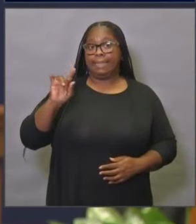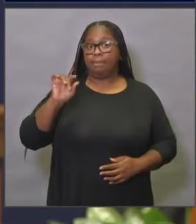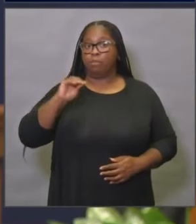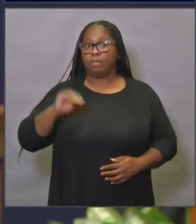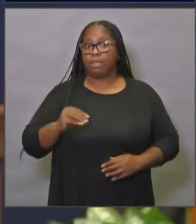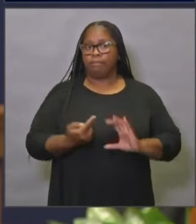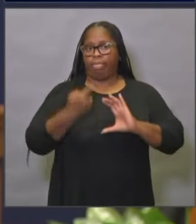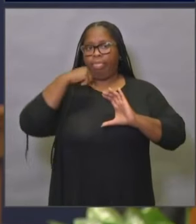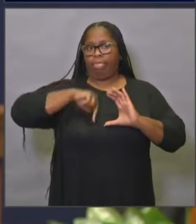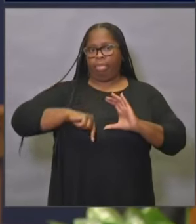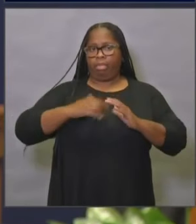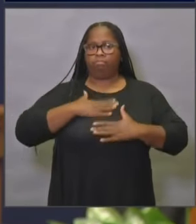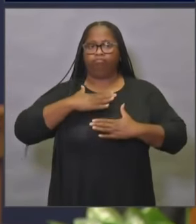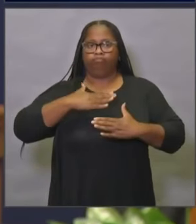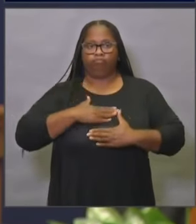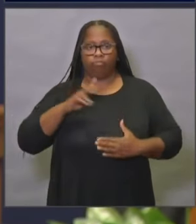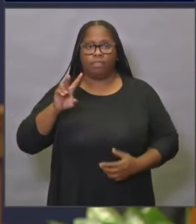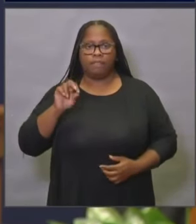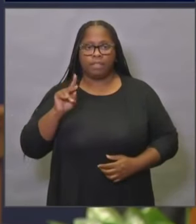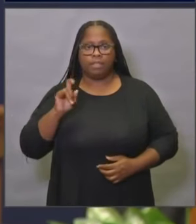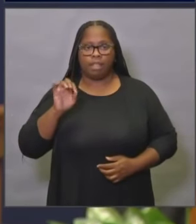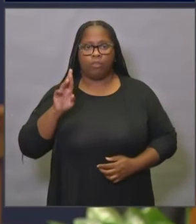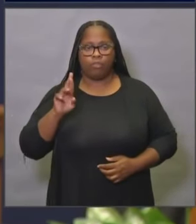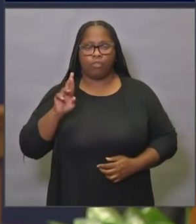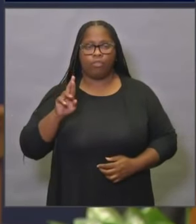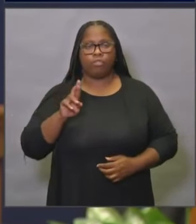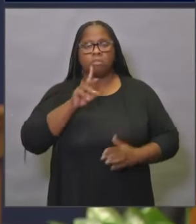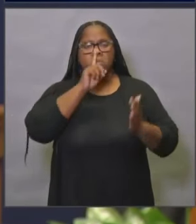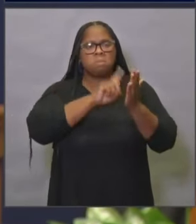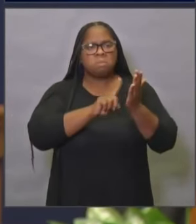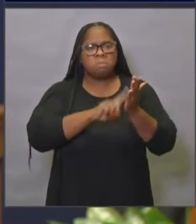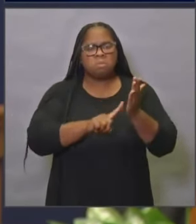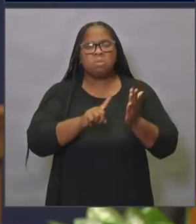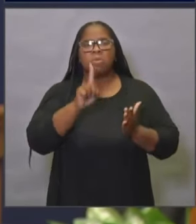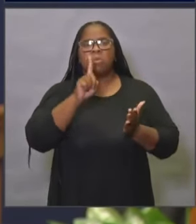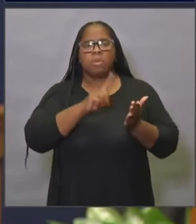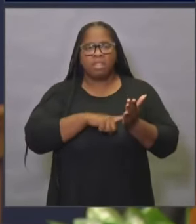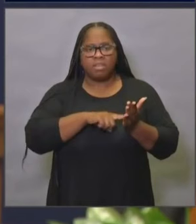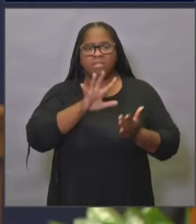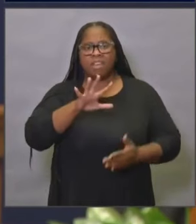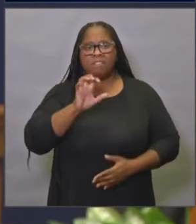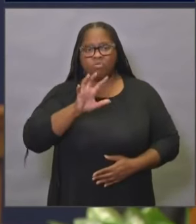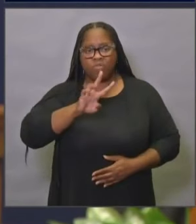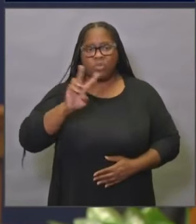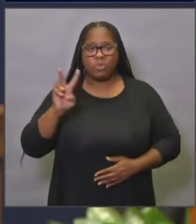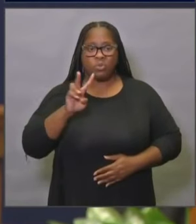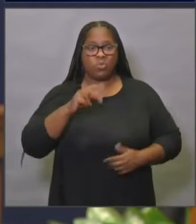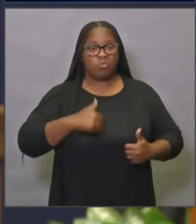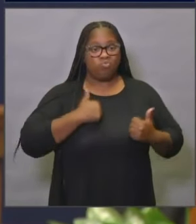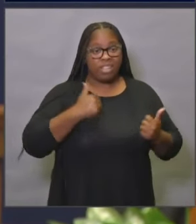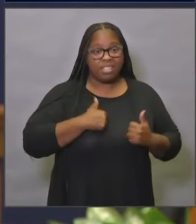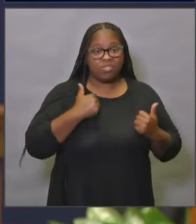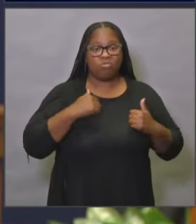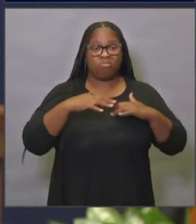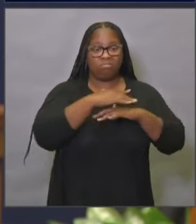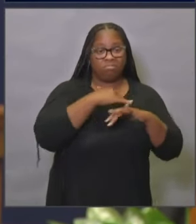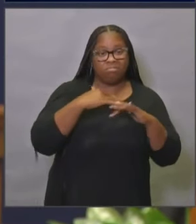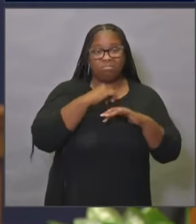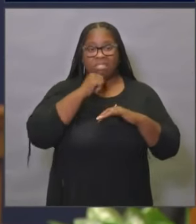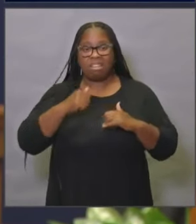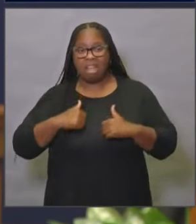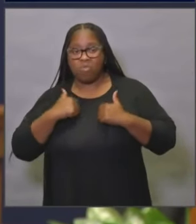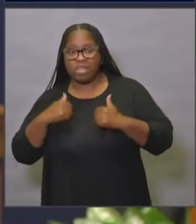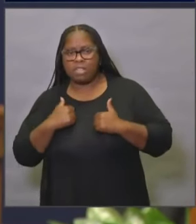We've investigated a total of 1,542 residential congregate settings and non-residential settings,